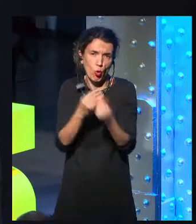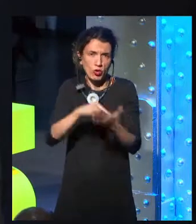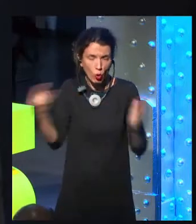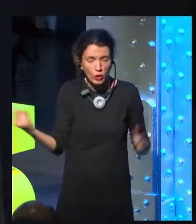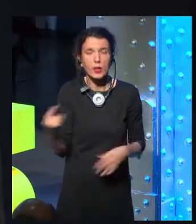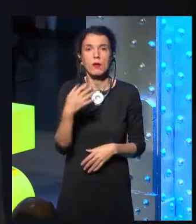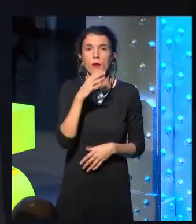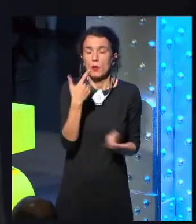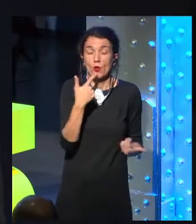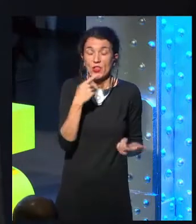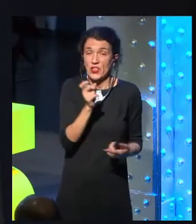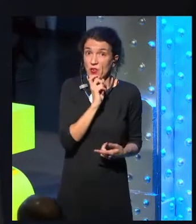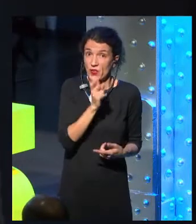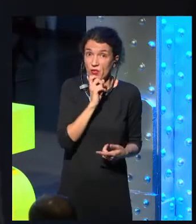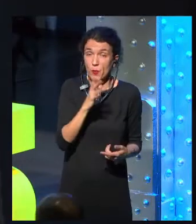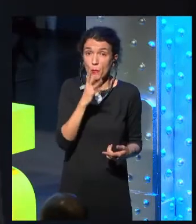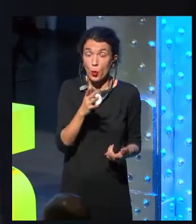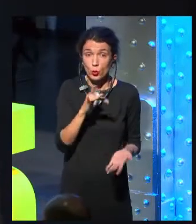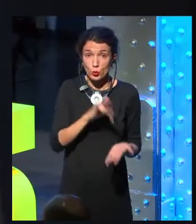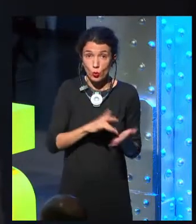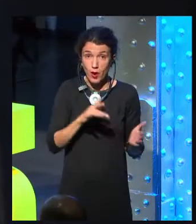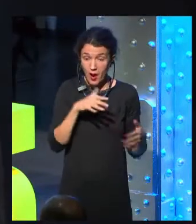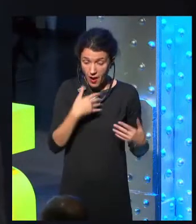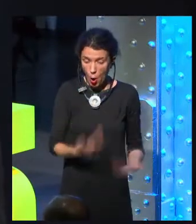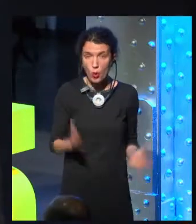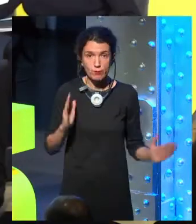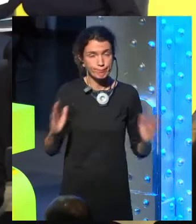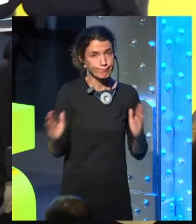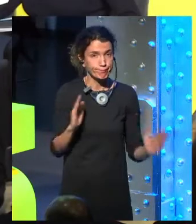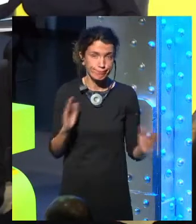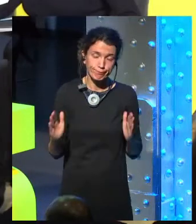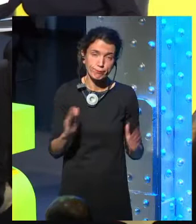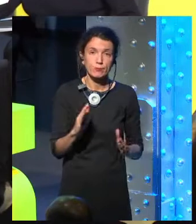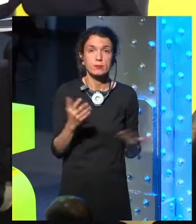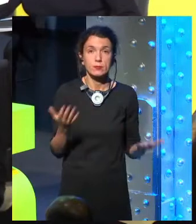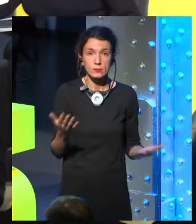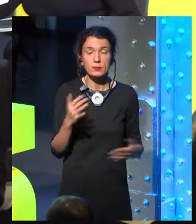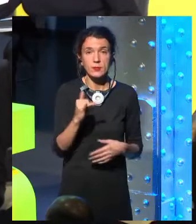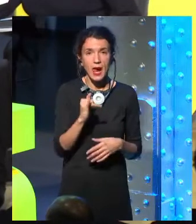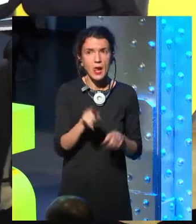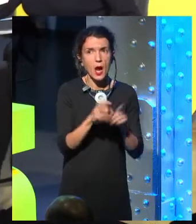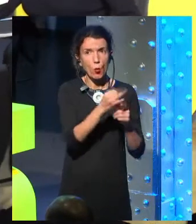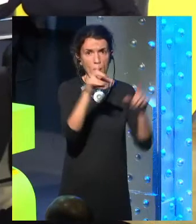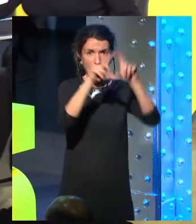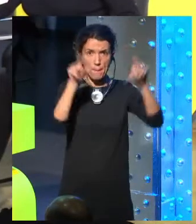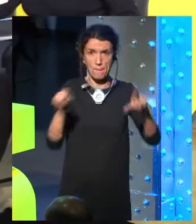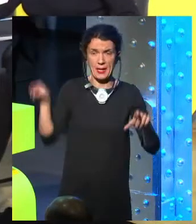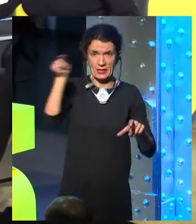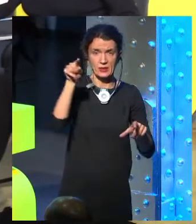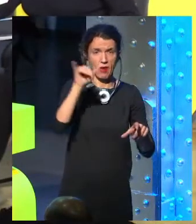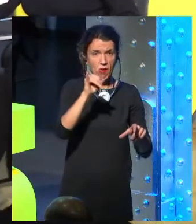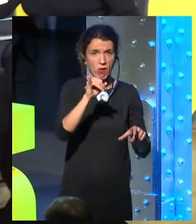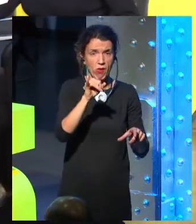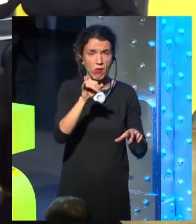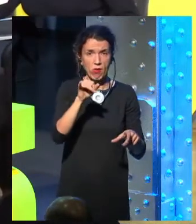publicly traded companies that are required to expand. And they're treated like humans. We need a human bill of rights